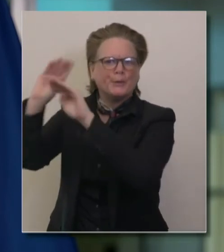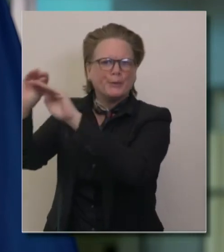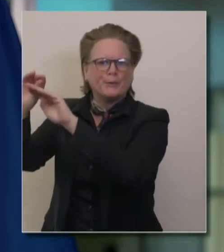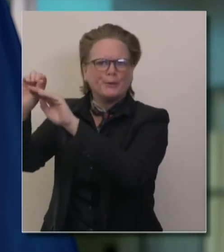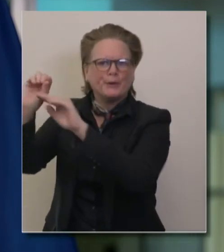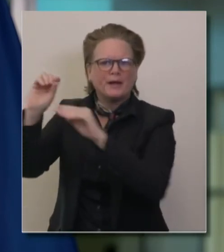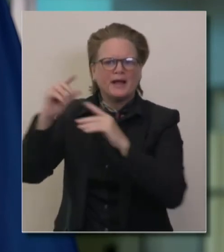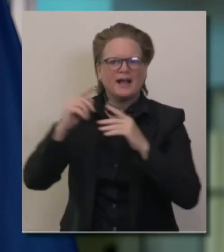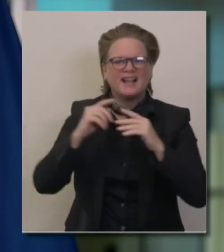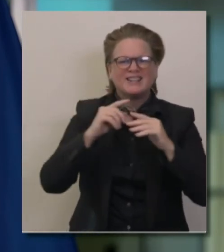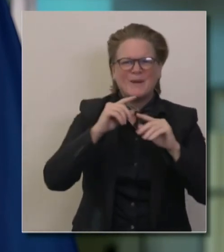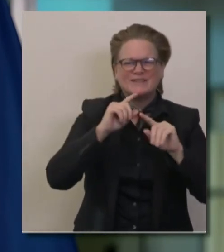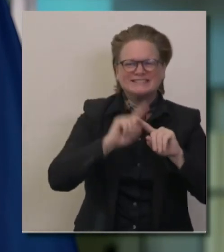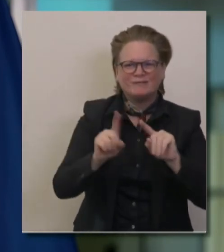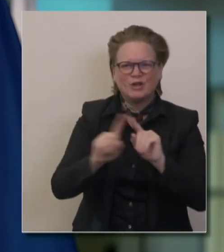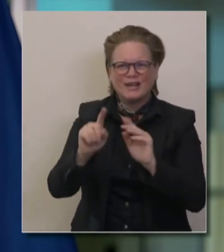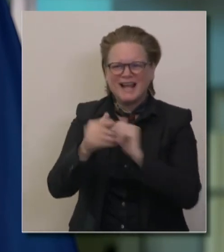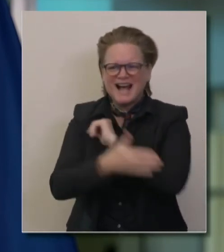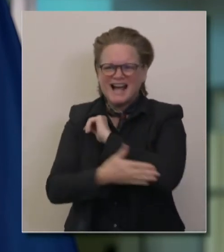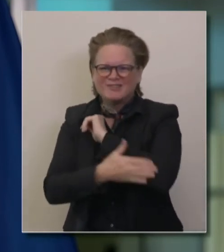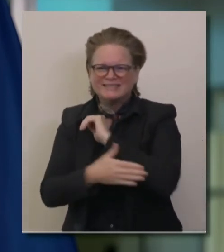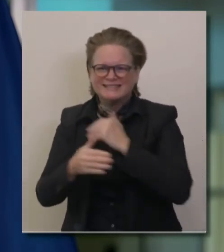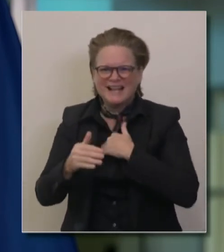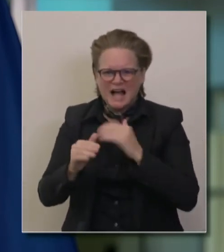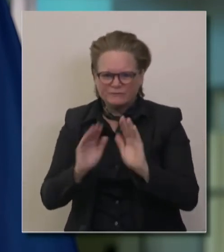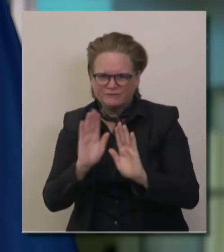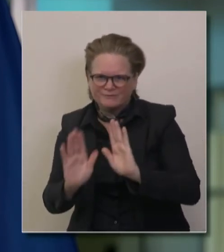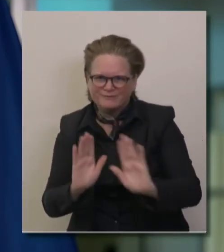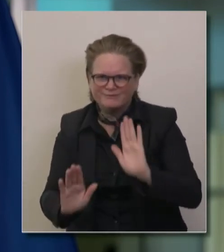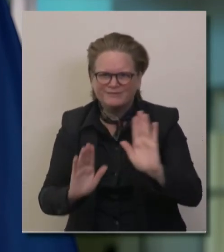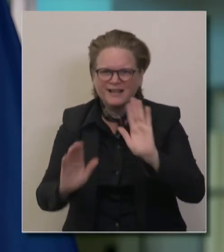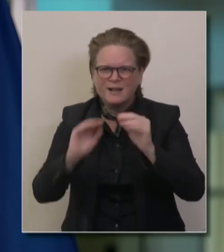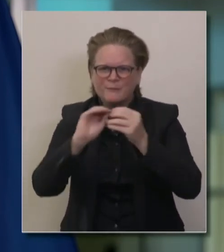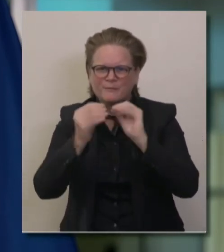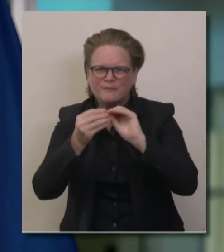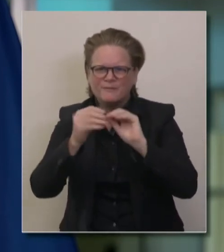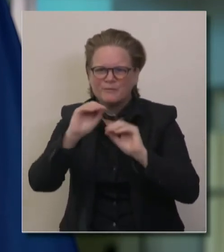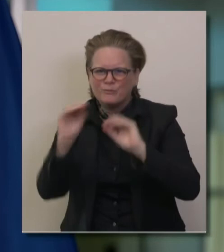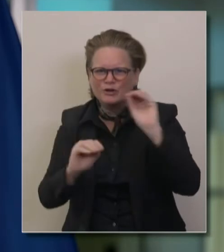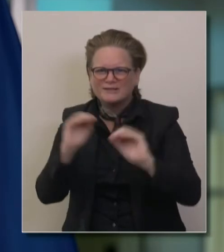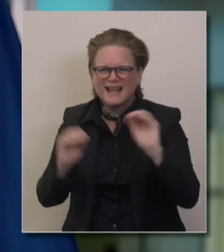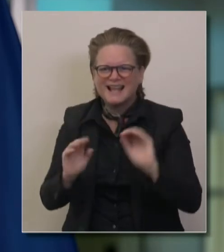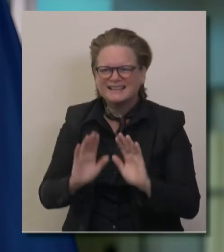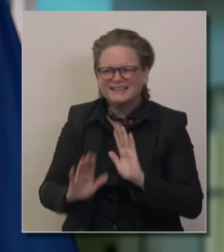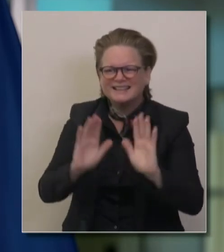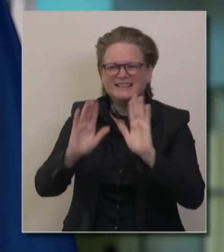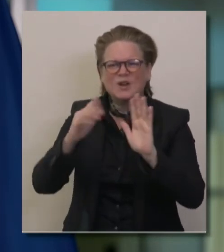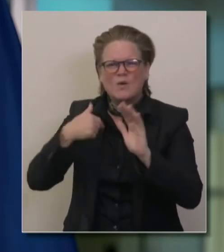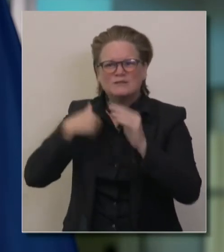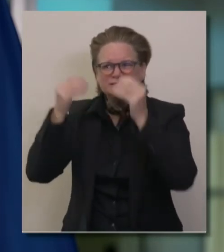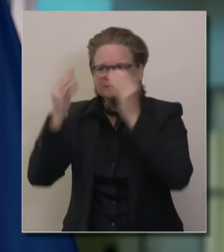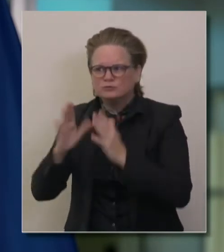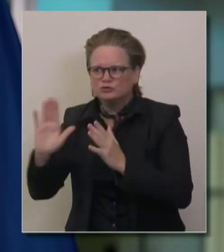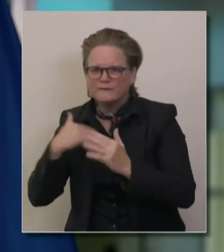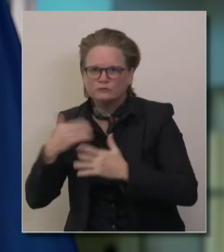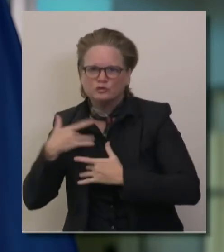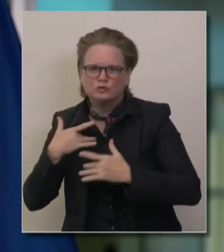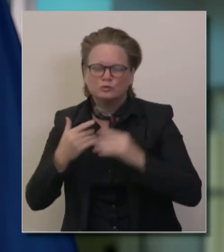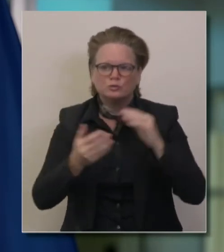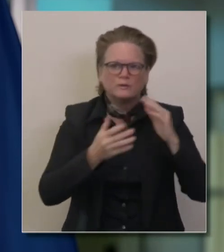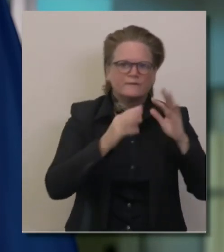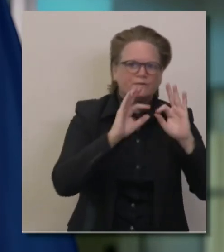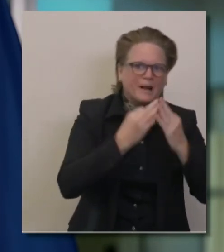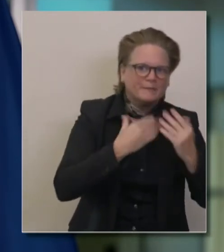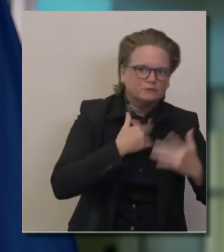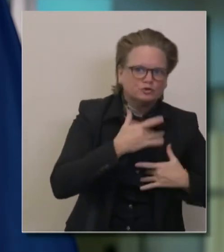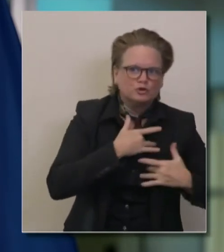teachers. There's concerns by parents. I'm a parent. I've got four young kids. The youngest is four. The oldest is 11 years old. As